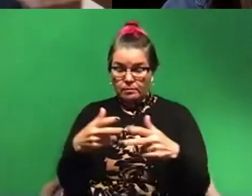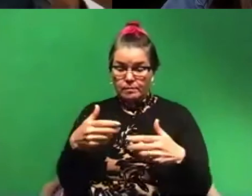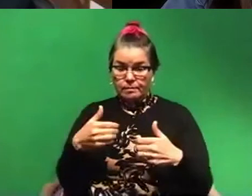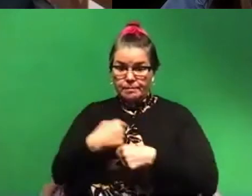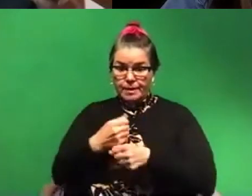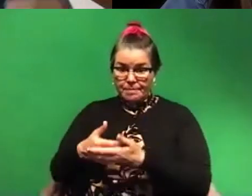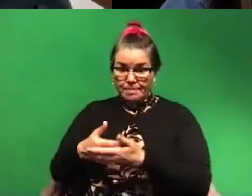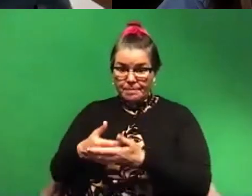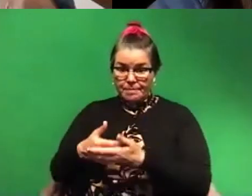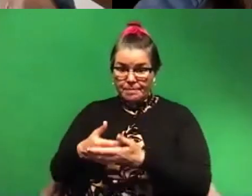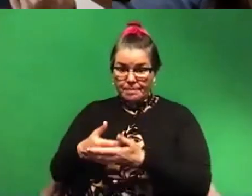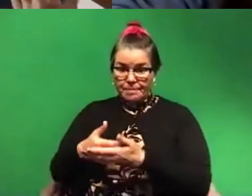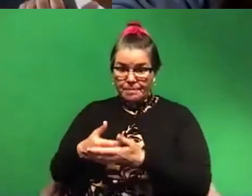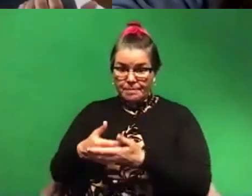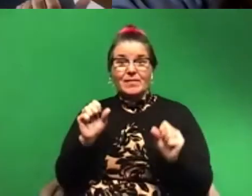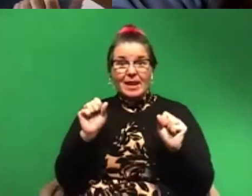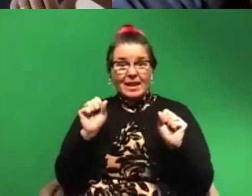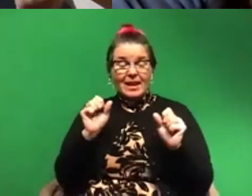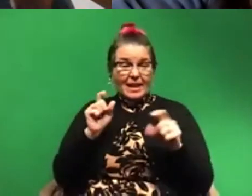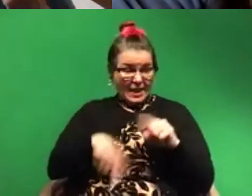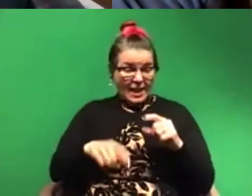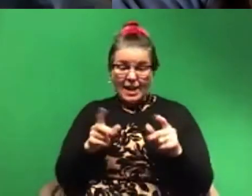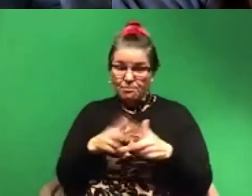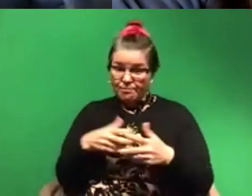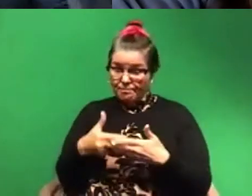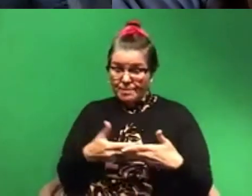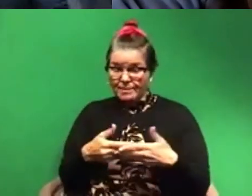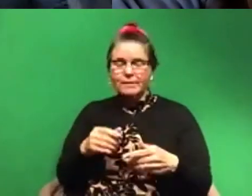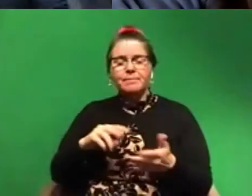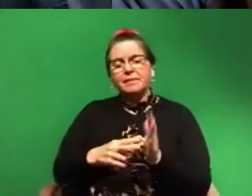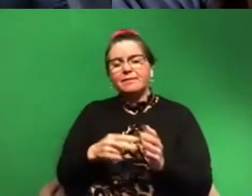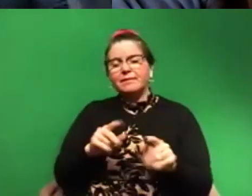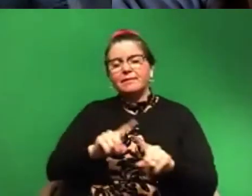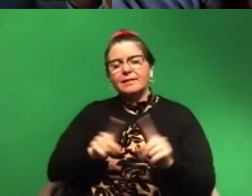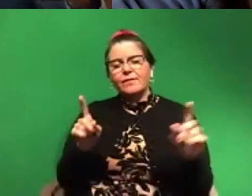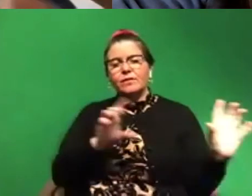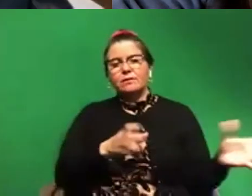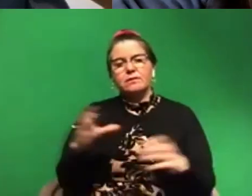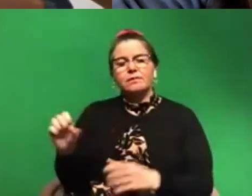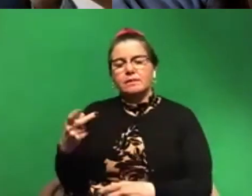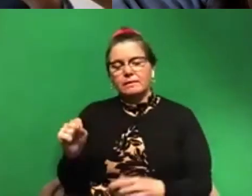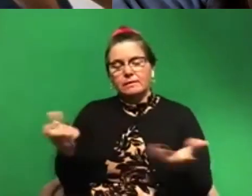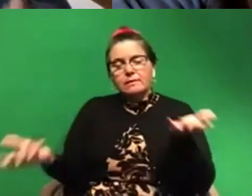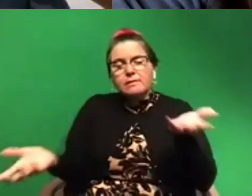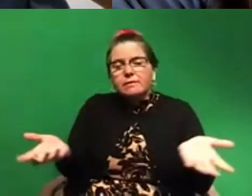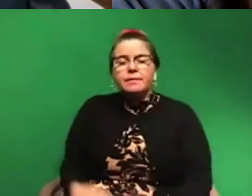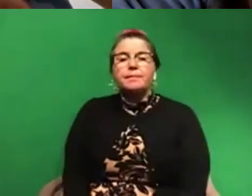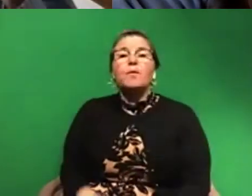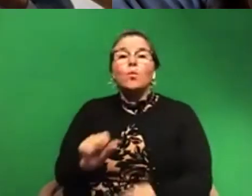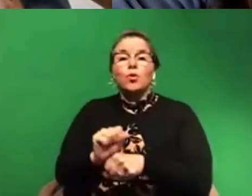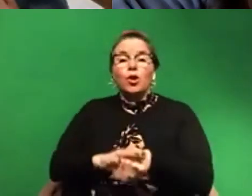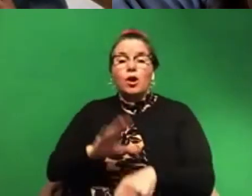species, things like that. So when we're working, for example, just on our shore, um, we